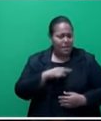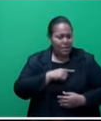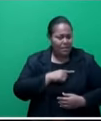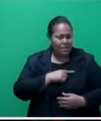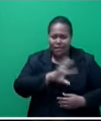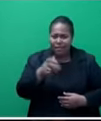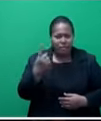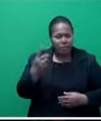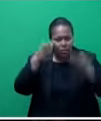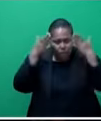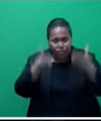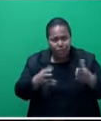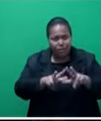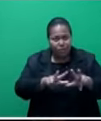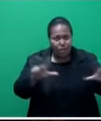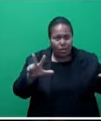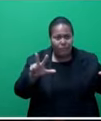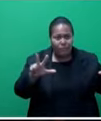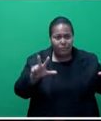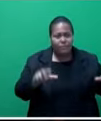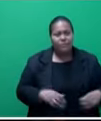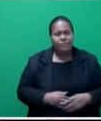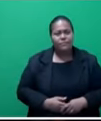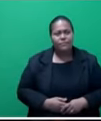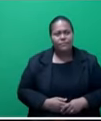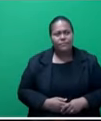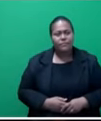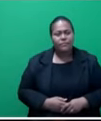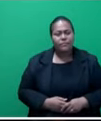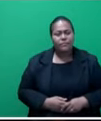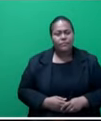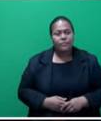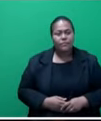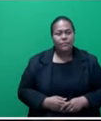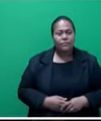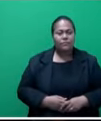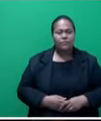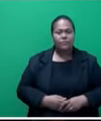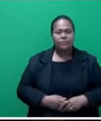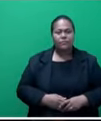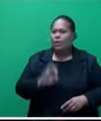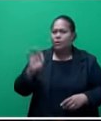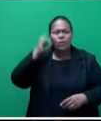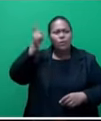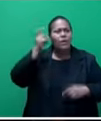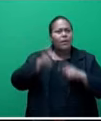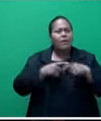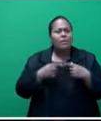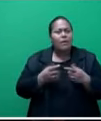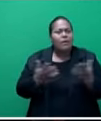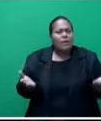concentrating in Banu Alevu and not worried about, you know, how children were struggling or parents were struggling to